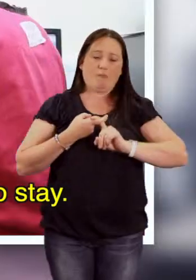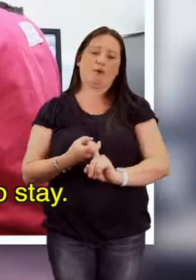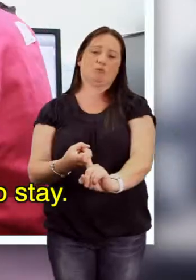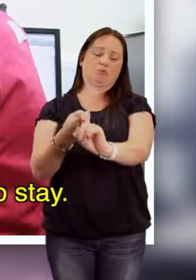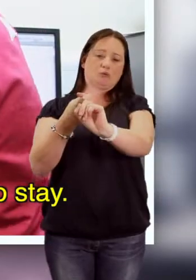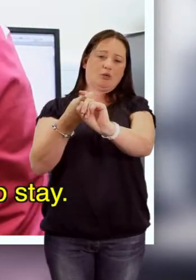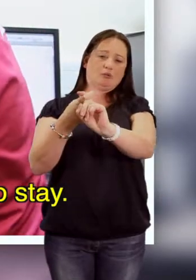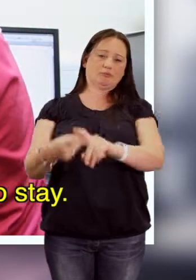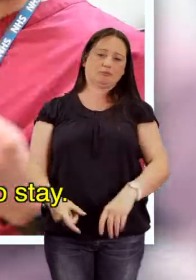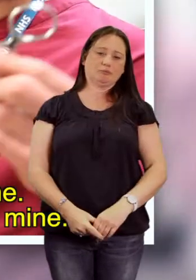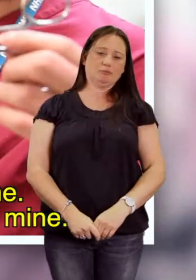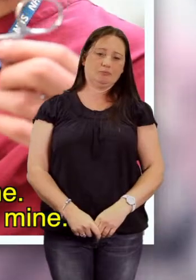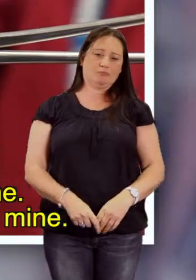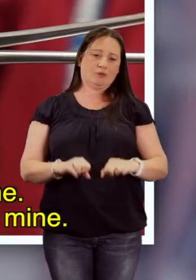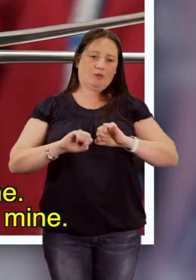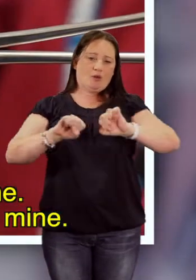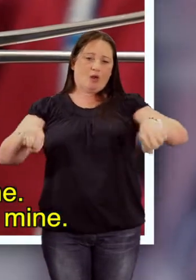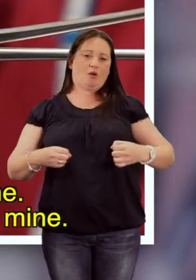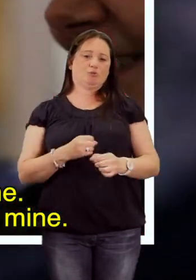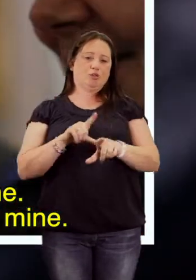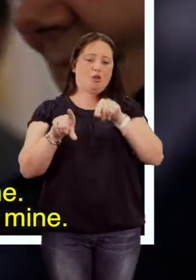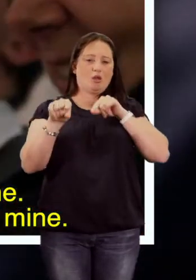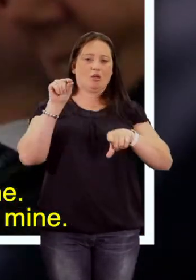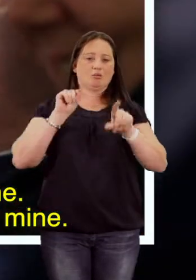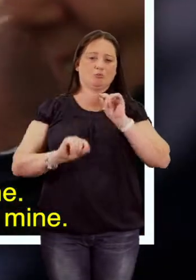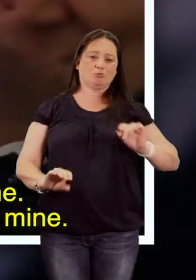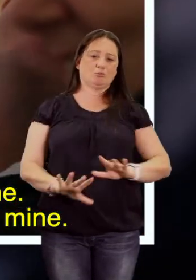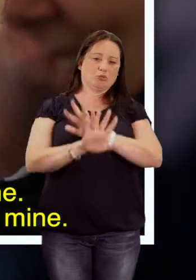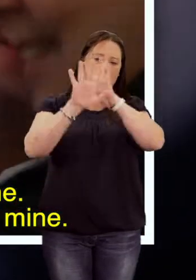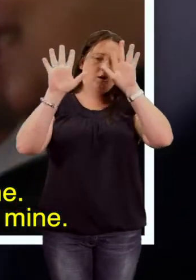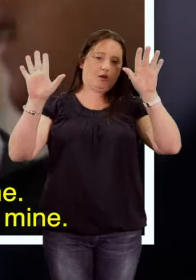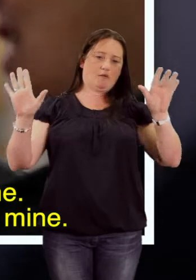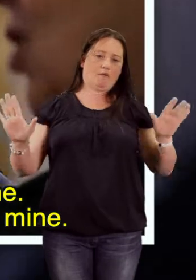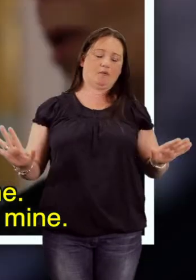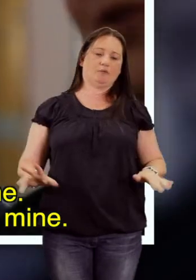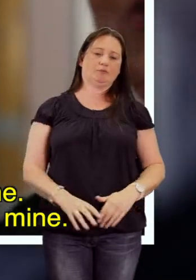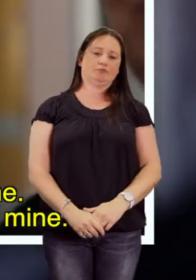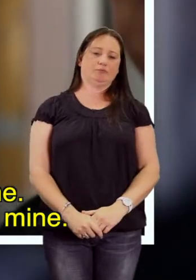it I'm here to stay. This is our chance to shine.